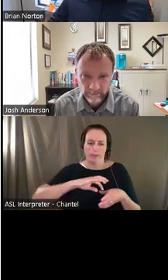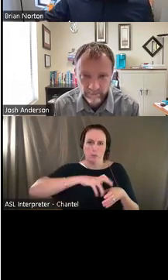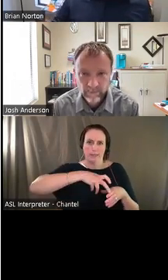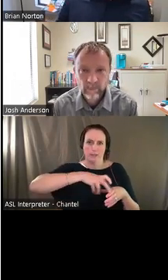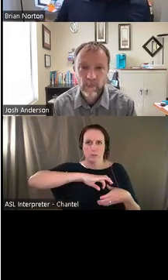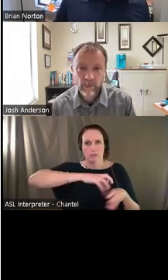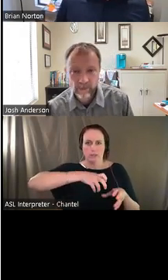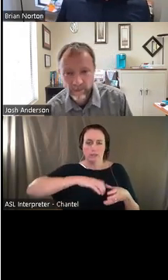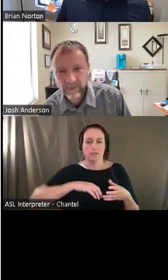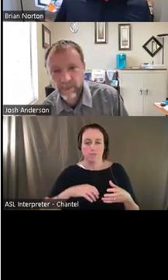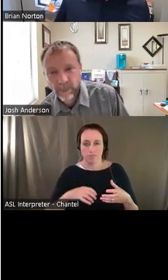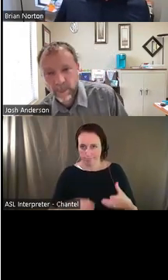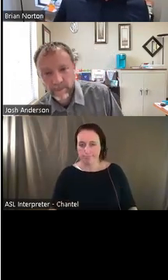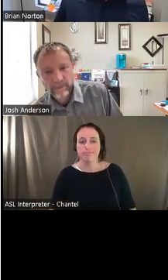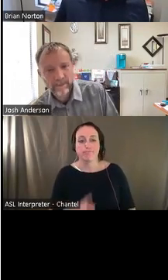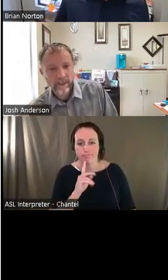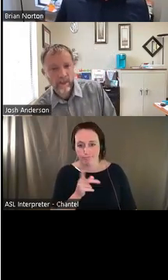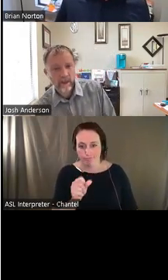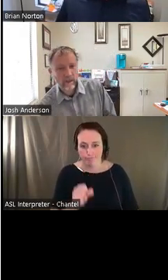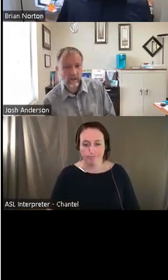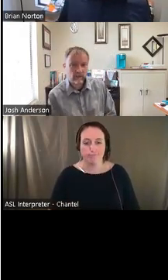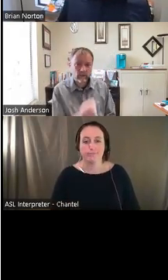those, those caps on and off. Absolutely.